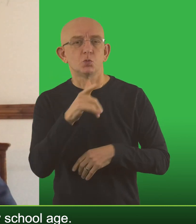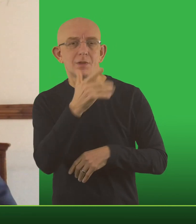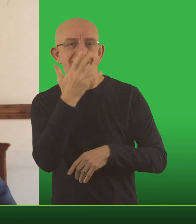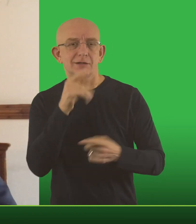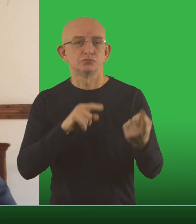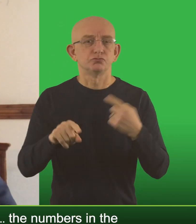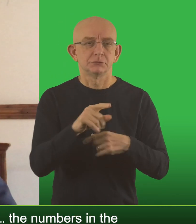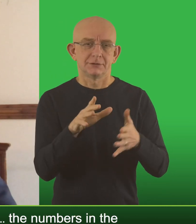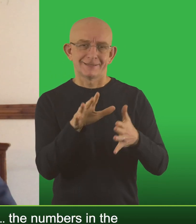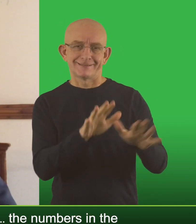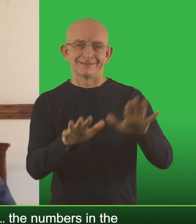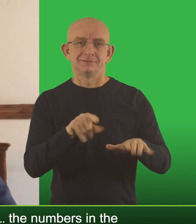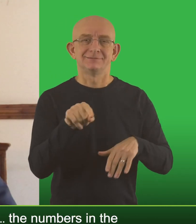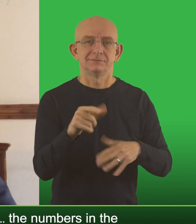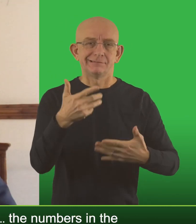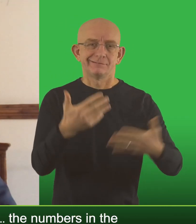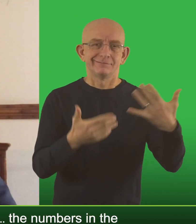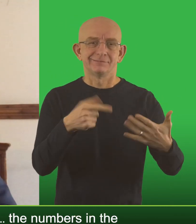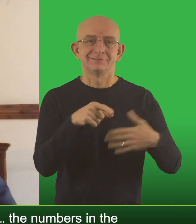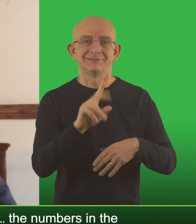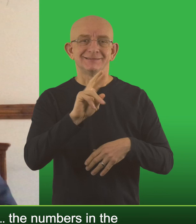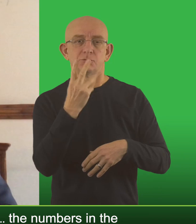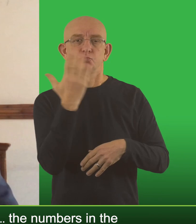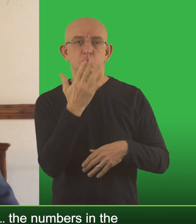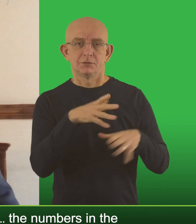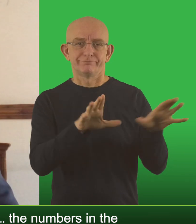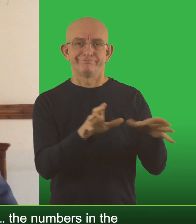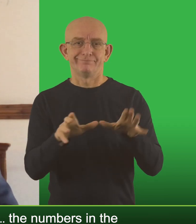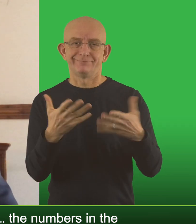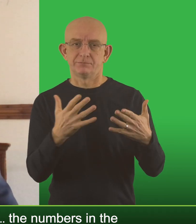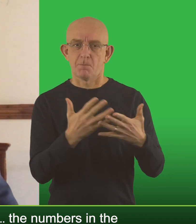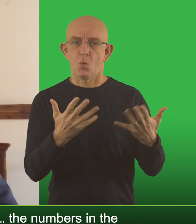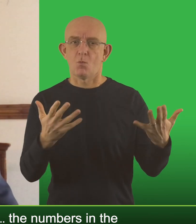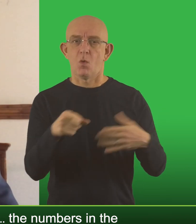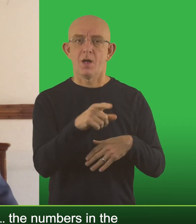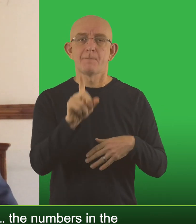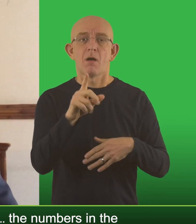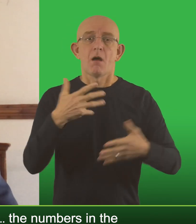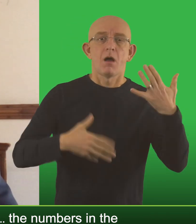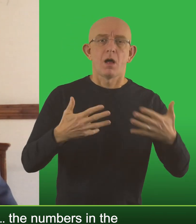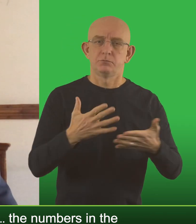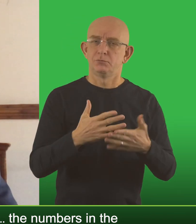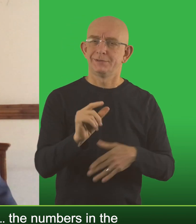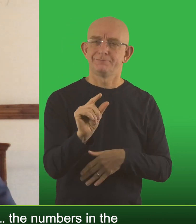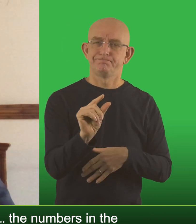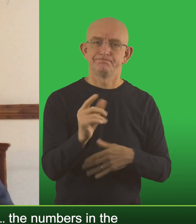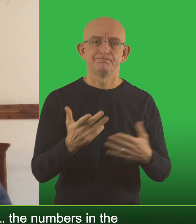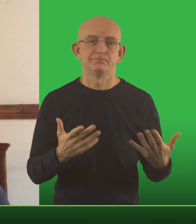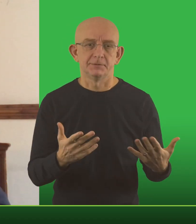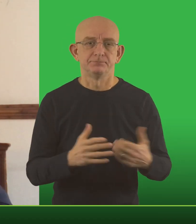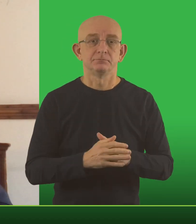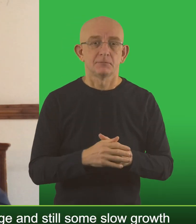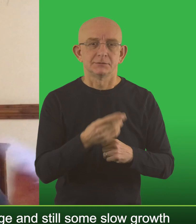age. There's a tricky thing around the numbers in the secondary school age cohort are high but the harm is